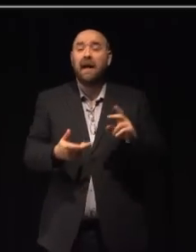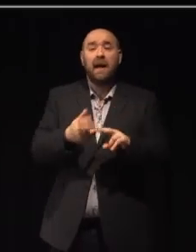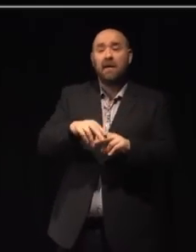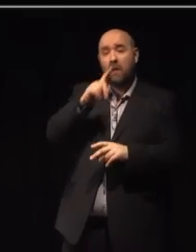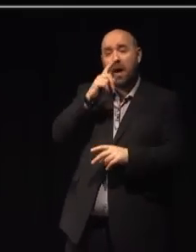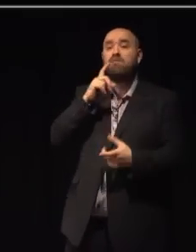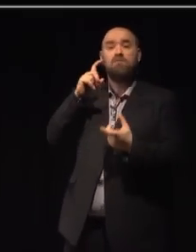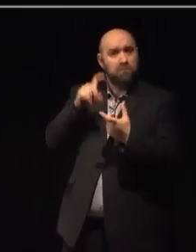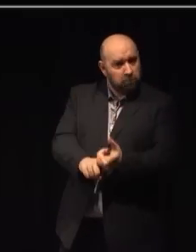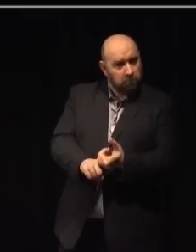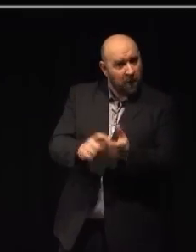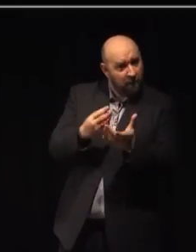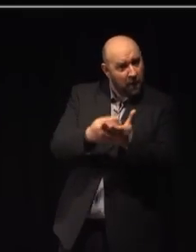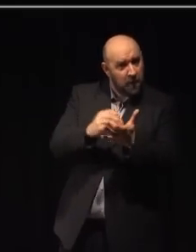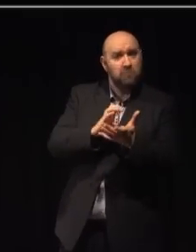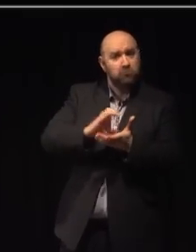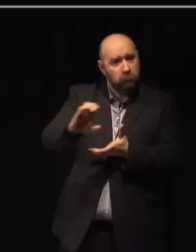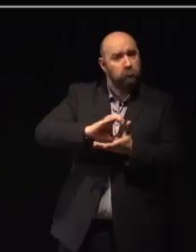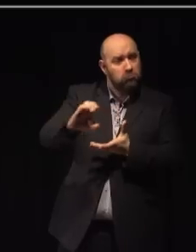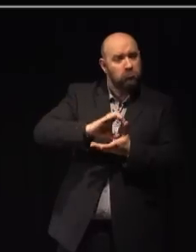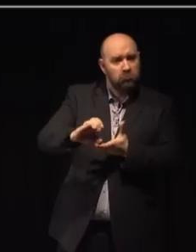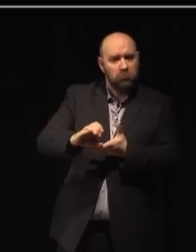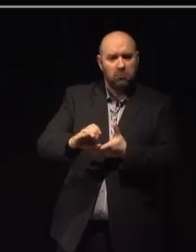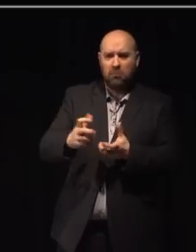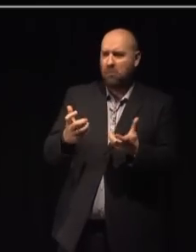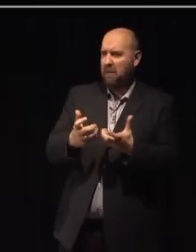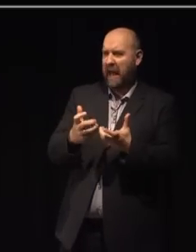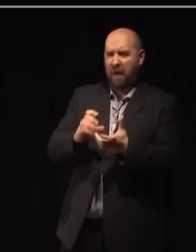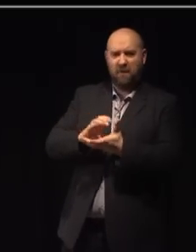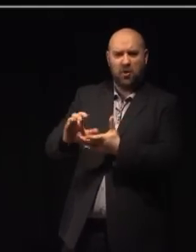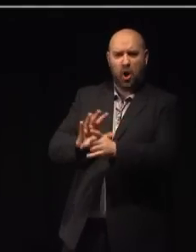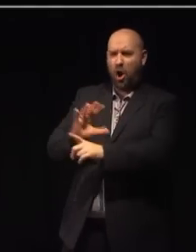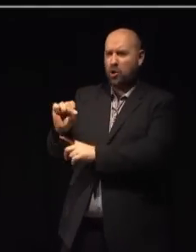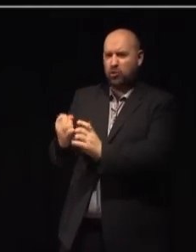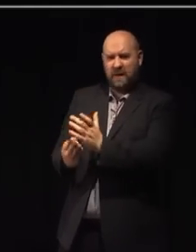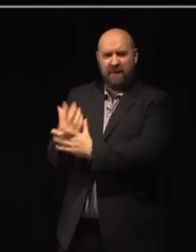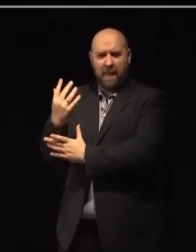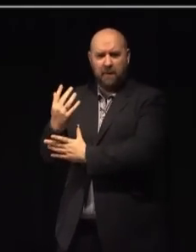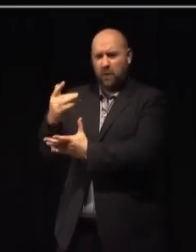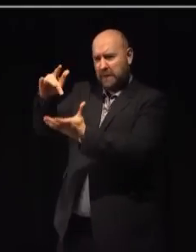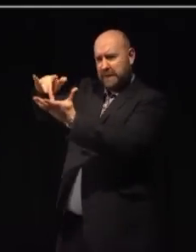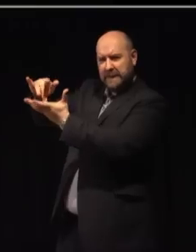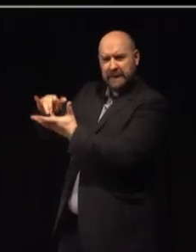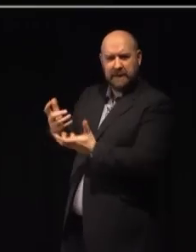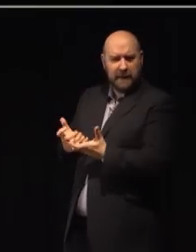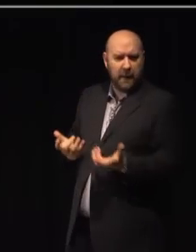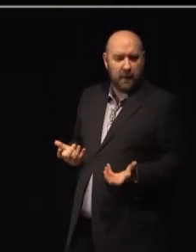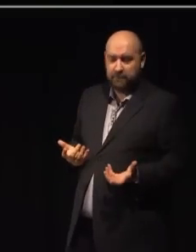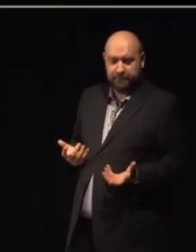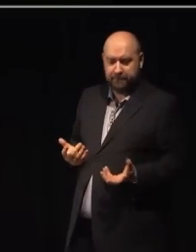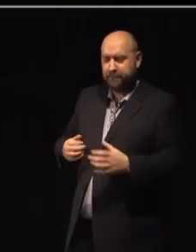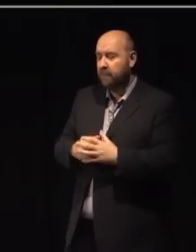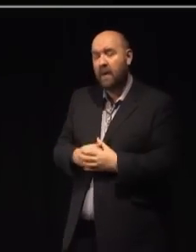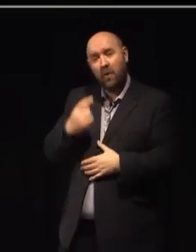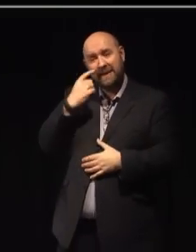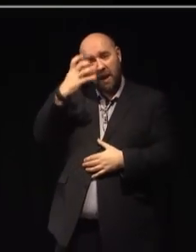sustained commitment to funding our arts organisations, how can we fund the cultural development of our cities? We see